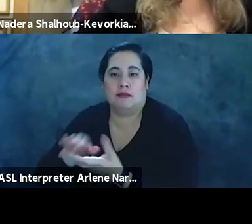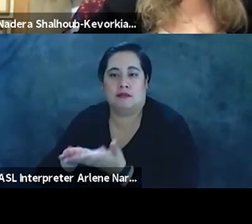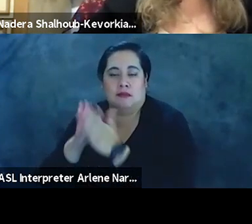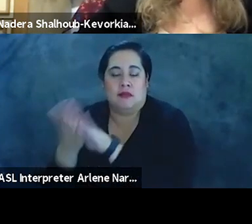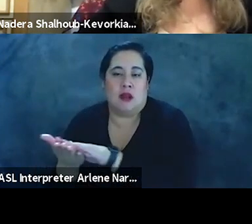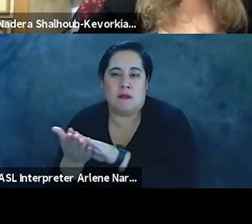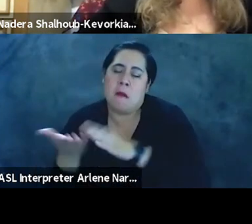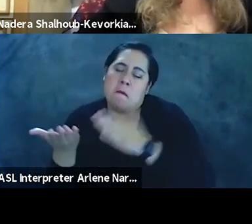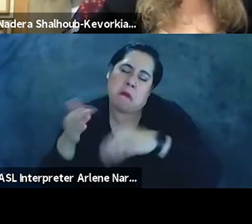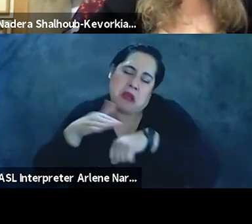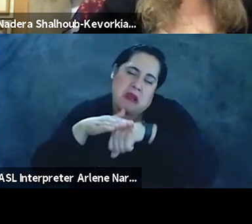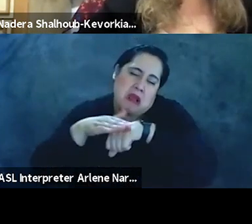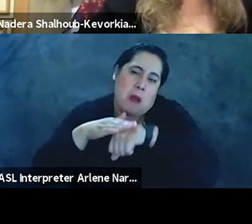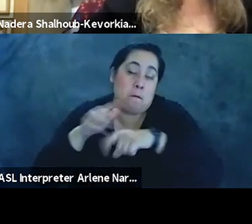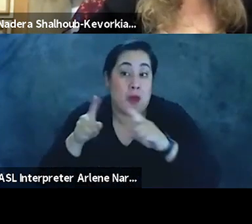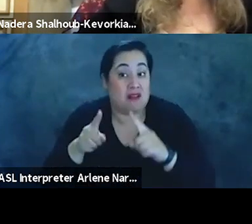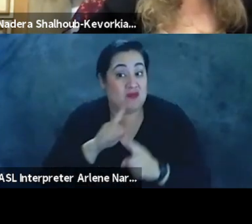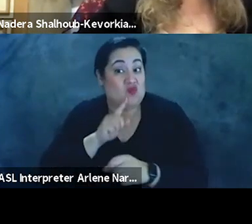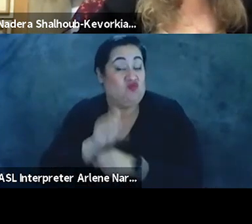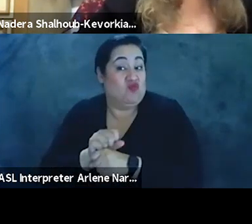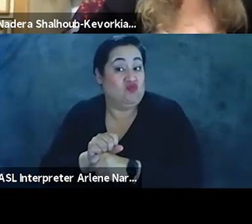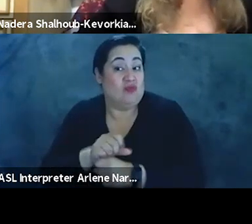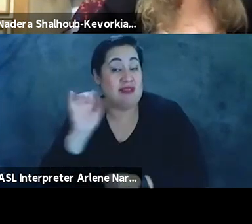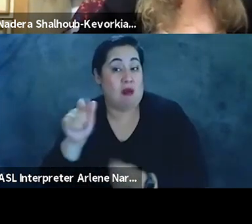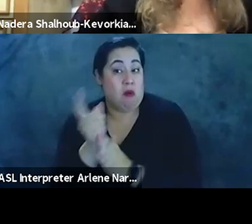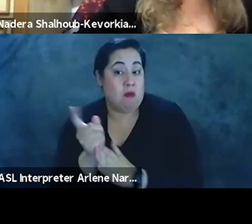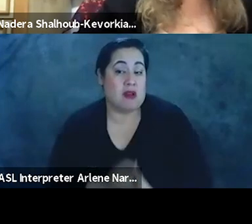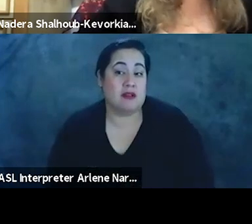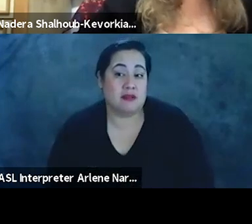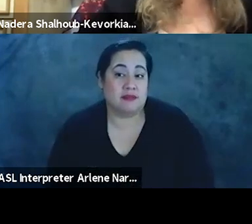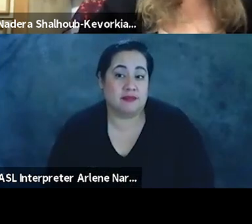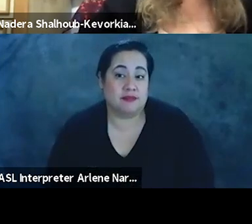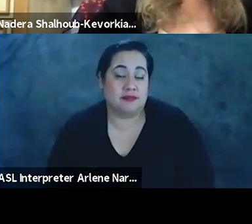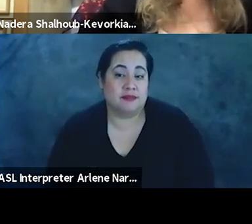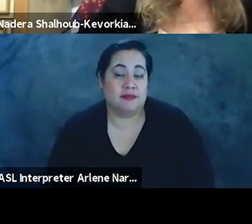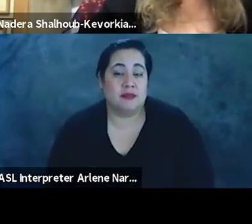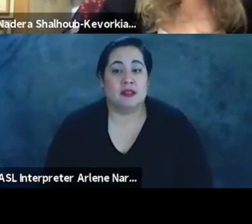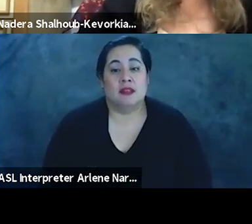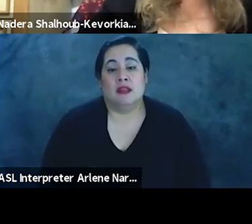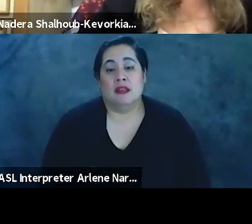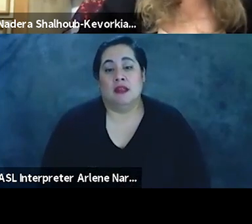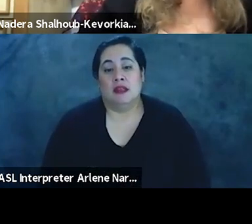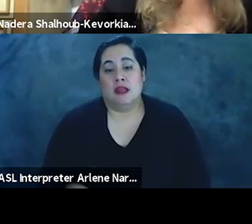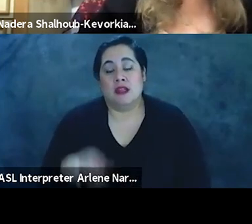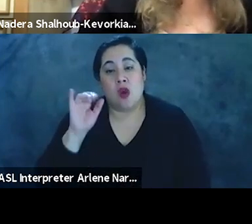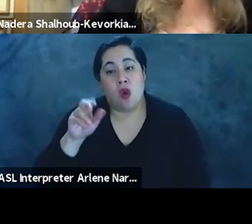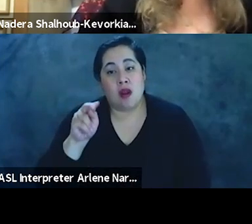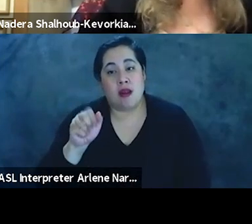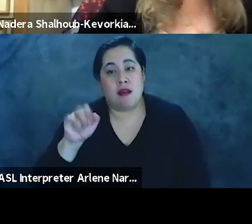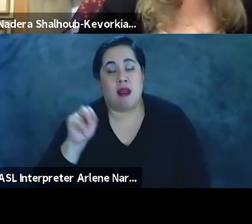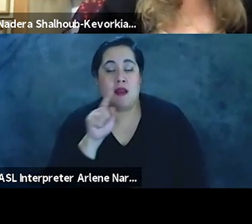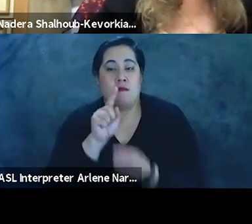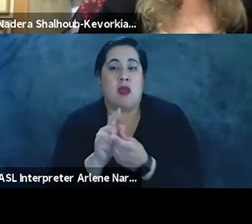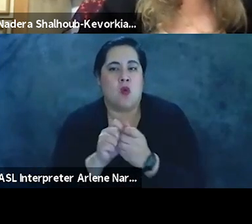superficial perhaps, yet very real in that moment. In Gaza, Naim met with the great feminist and